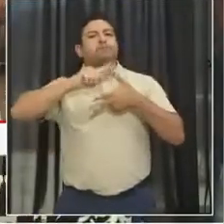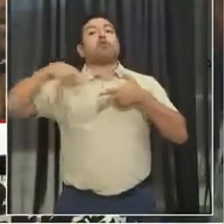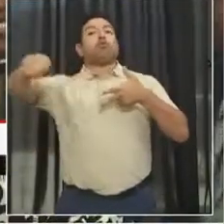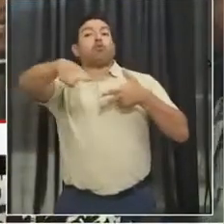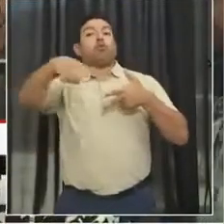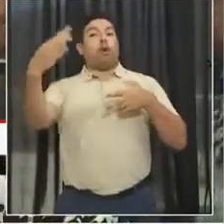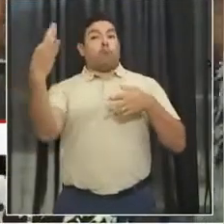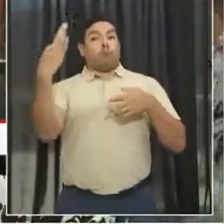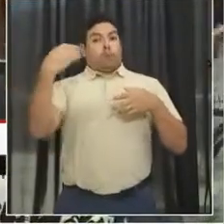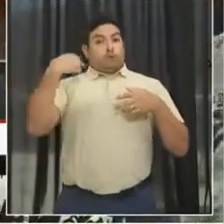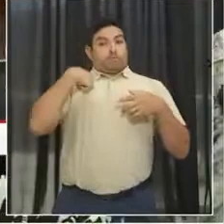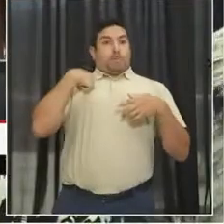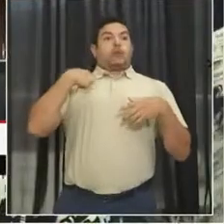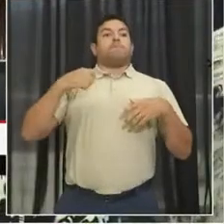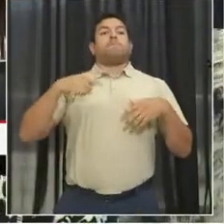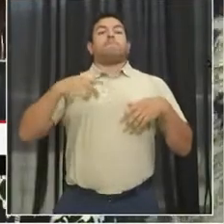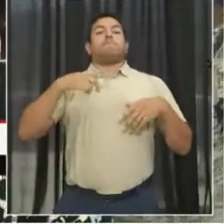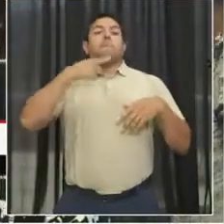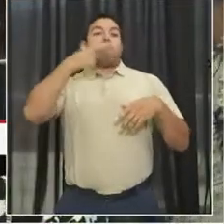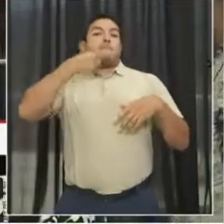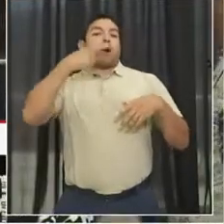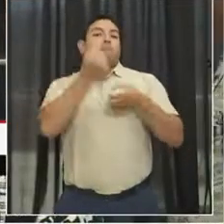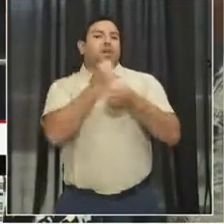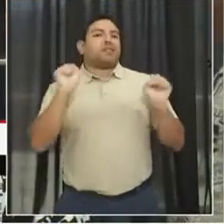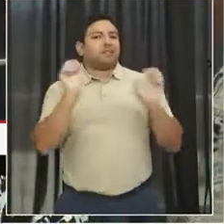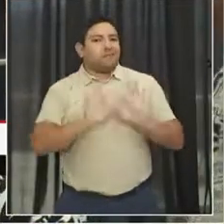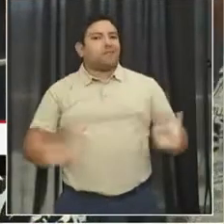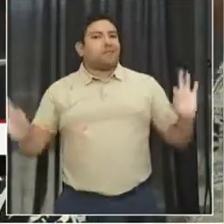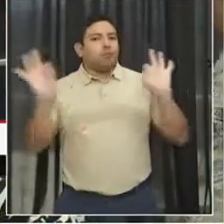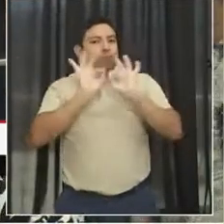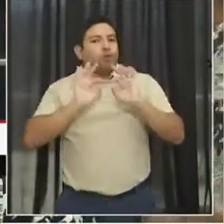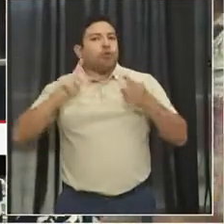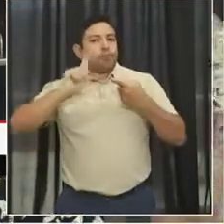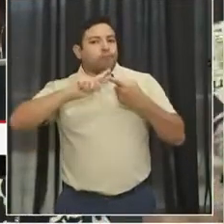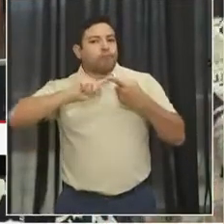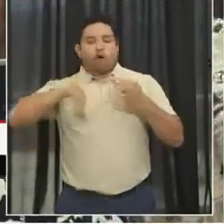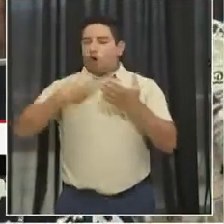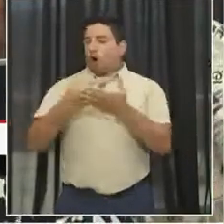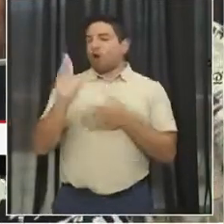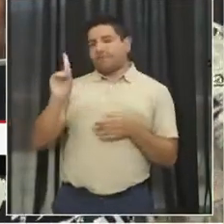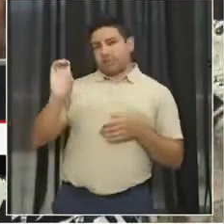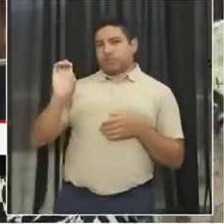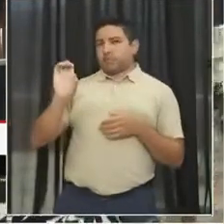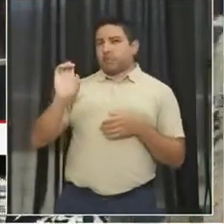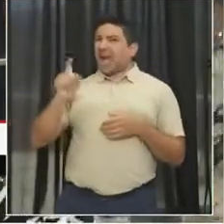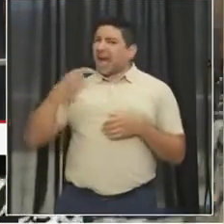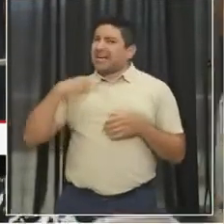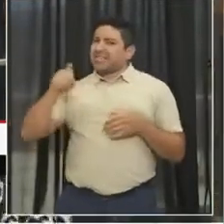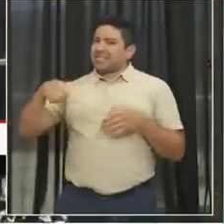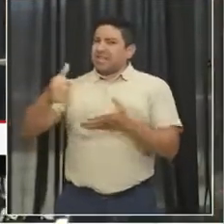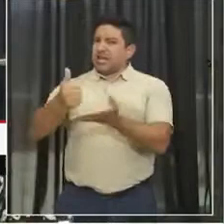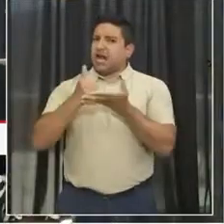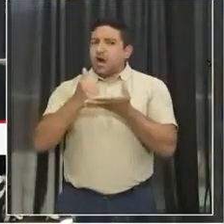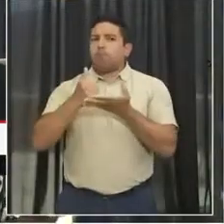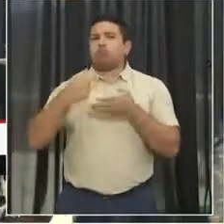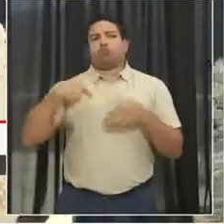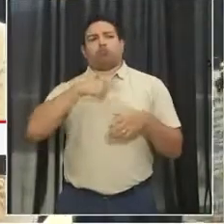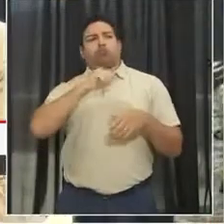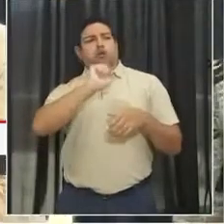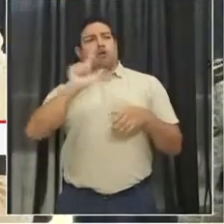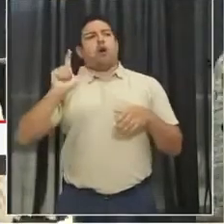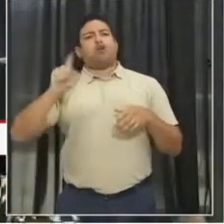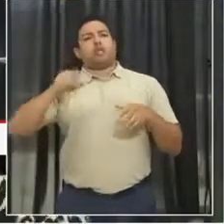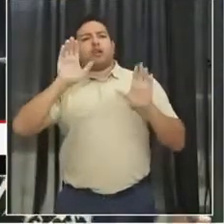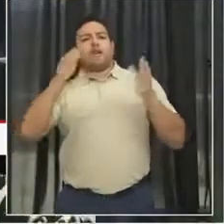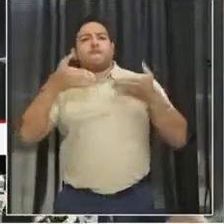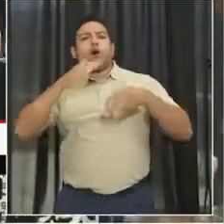focused on, on public safety across all eight wards. And I need your help. We all need to